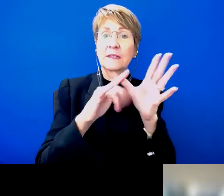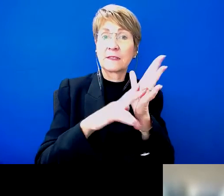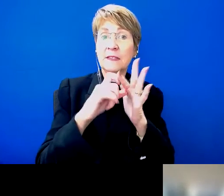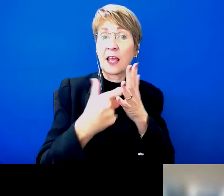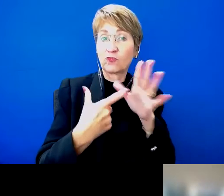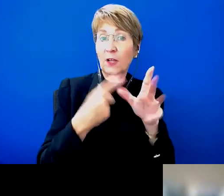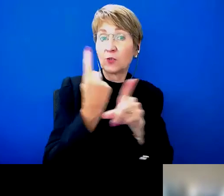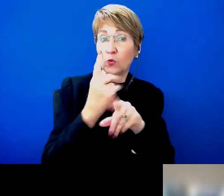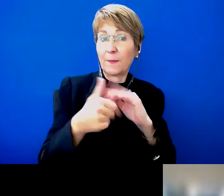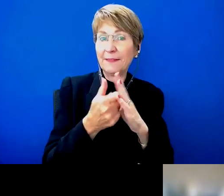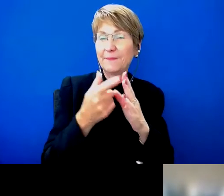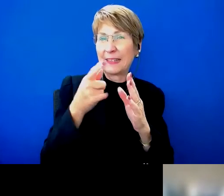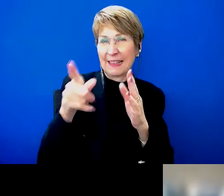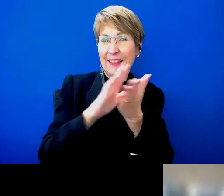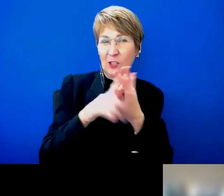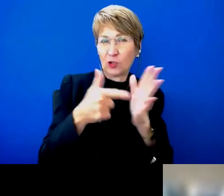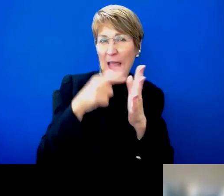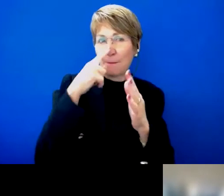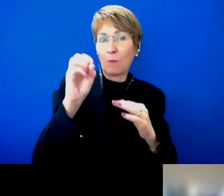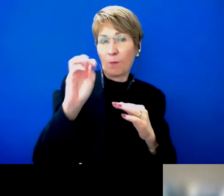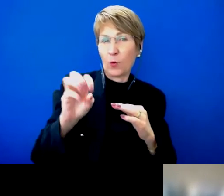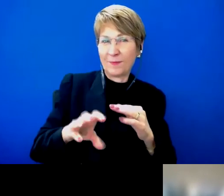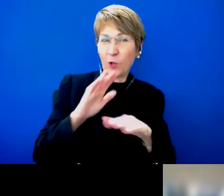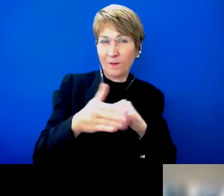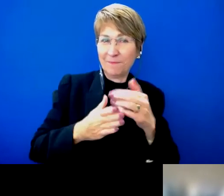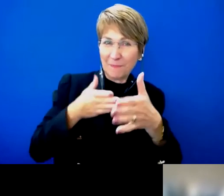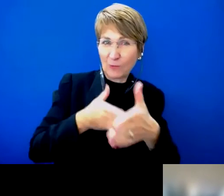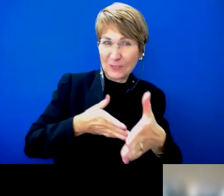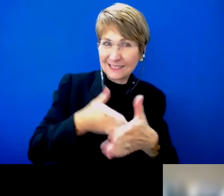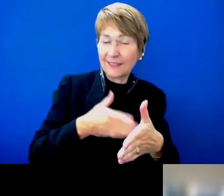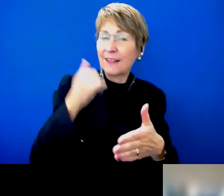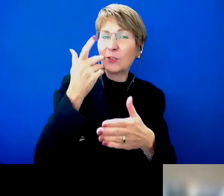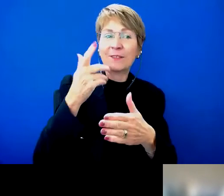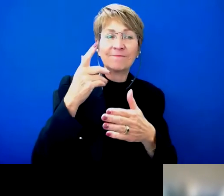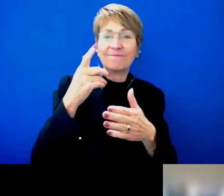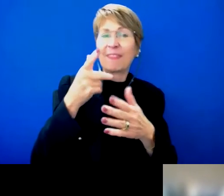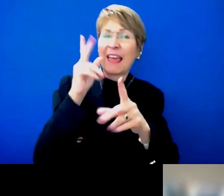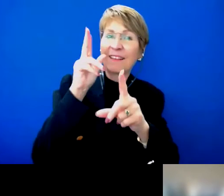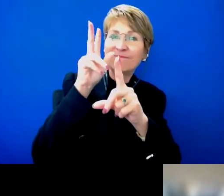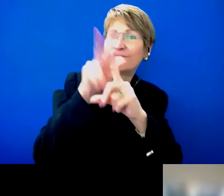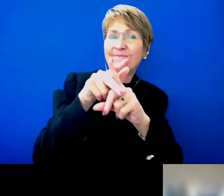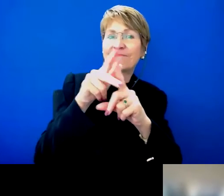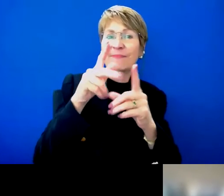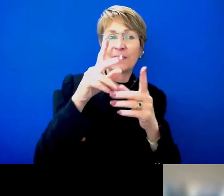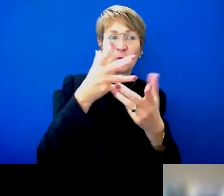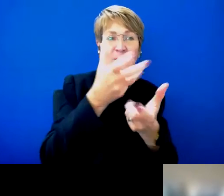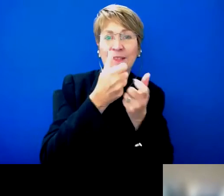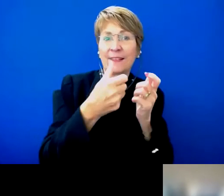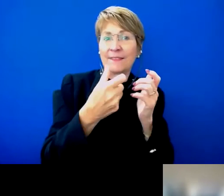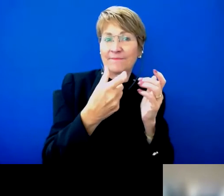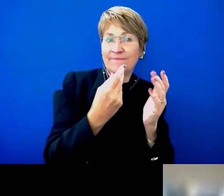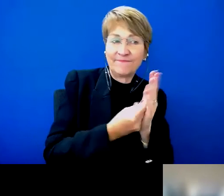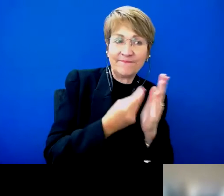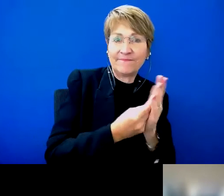to receiving the funds they need when they're not participants in the NDIS and really wide ranging there,